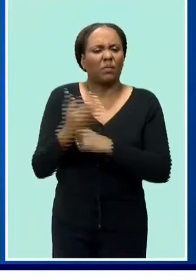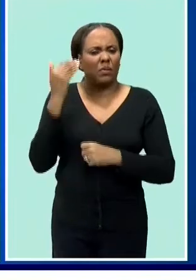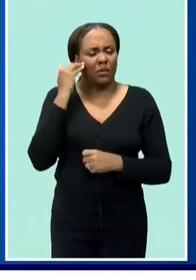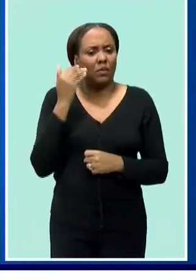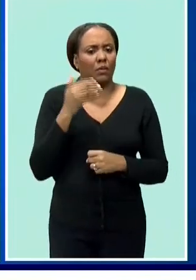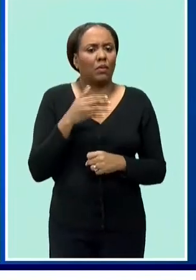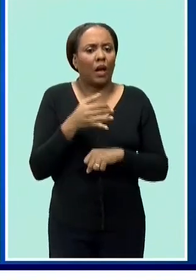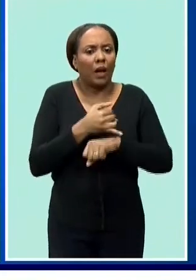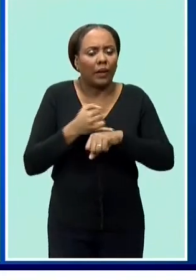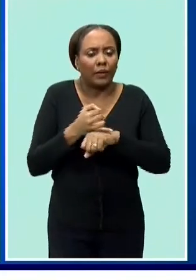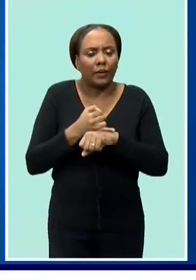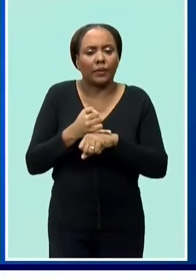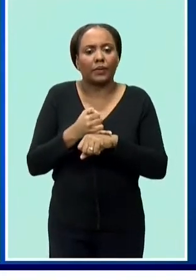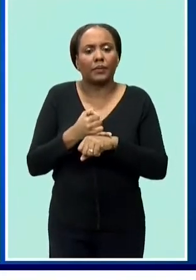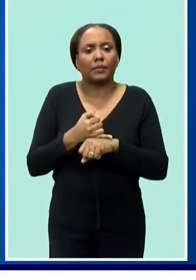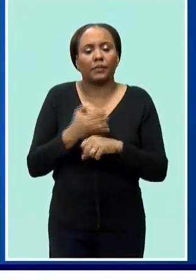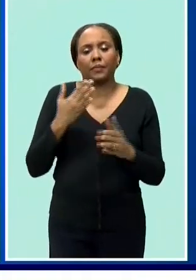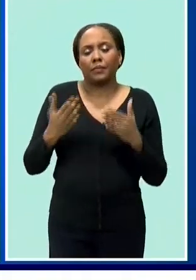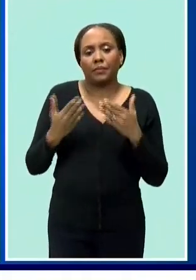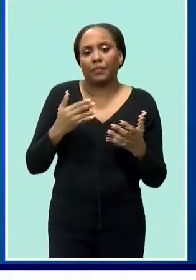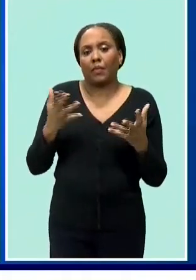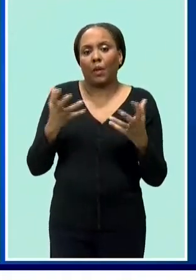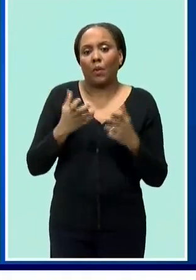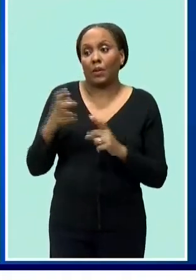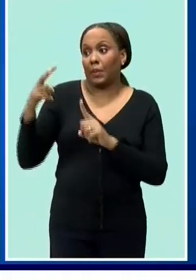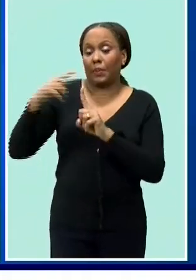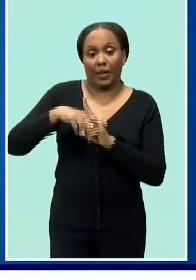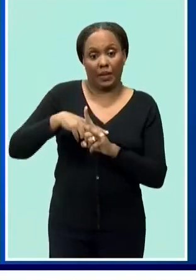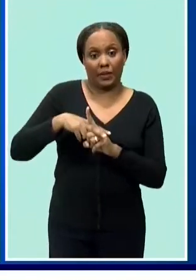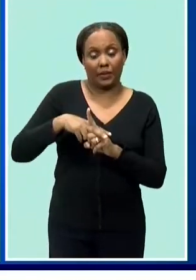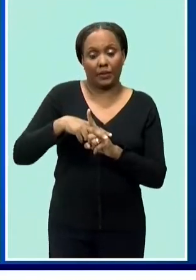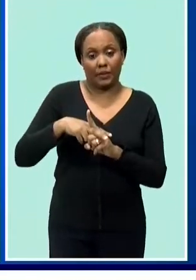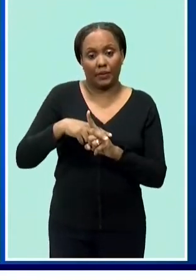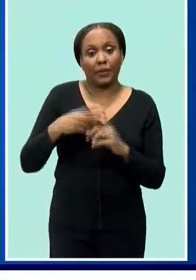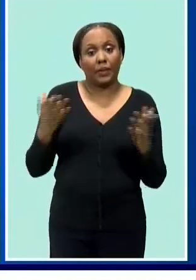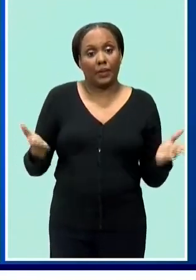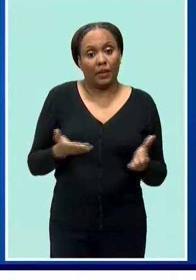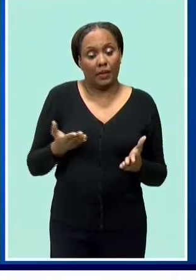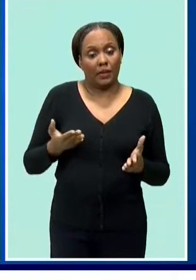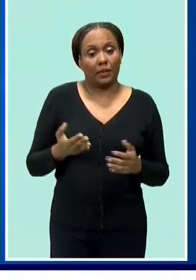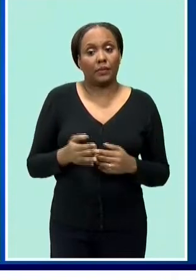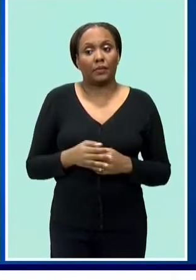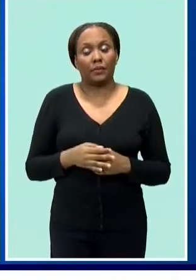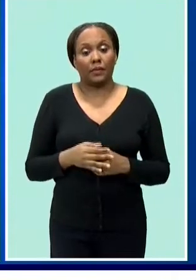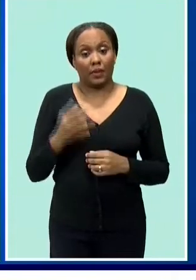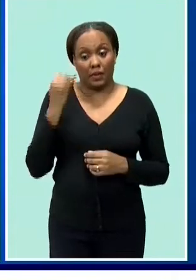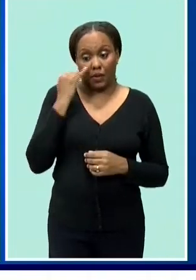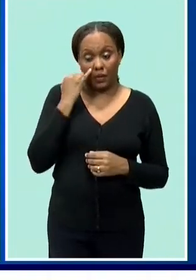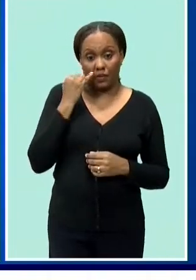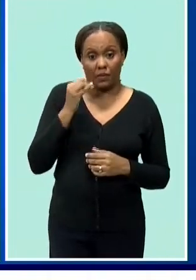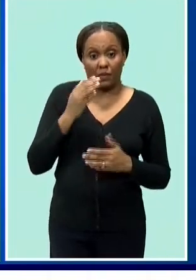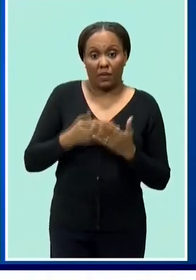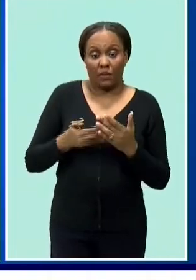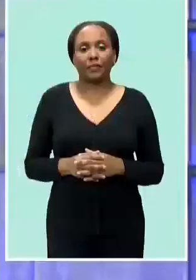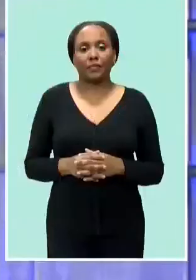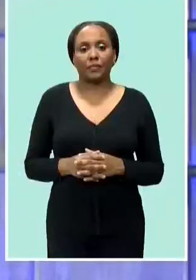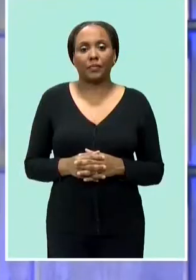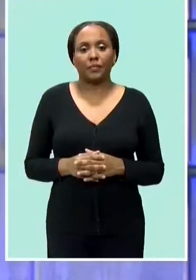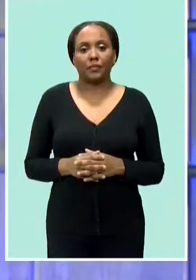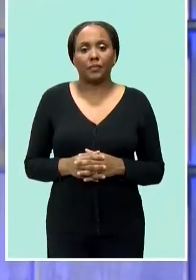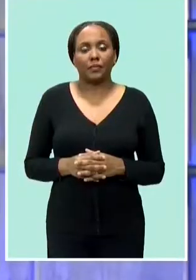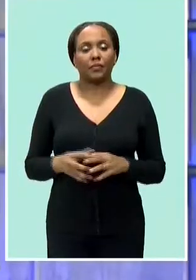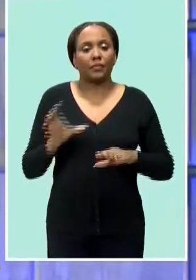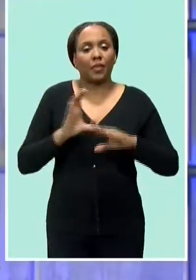islands especially in the eastern caribbean that may have an access access sorry nurses and if we can get some from there we will go there